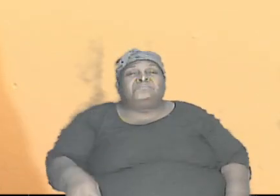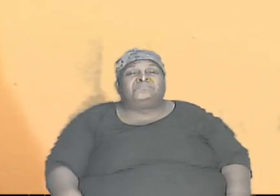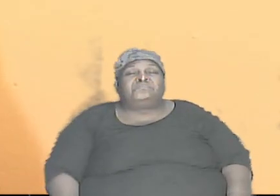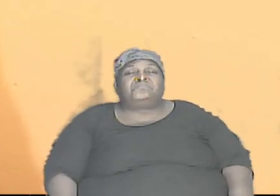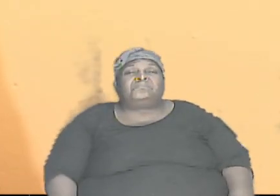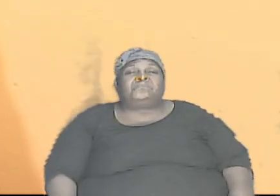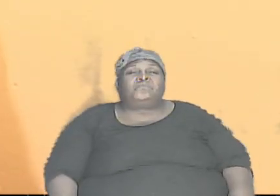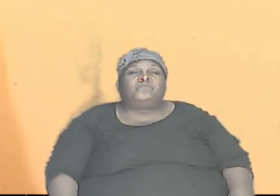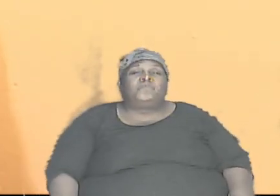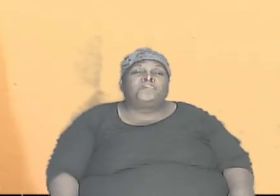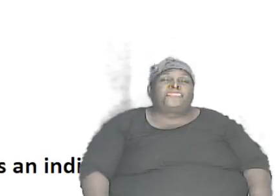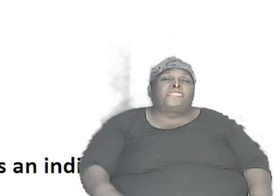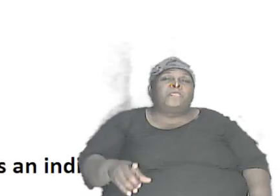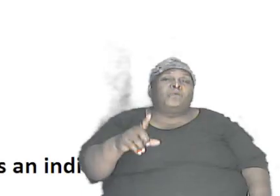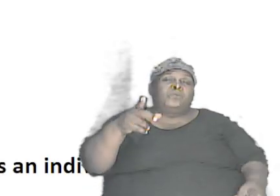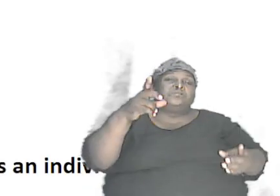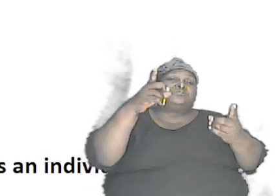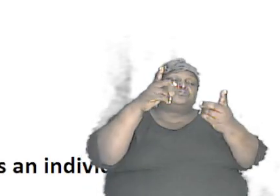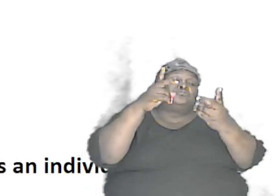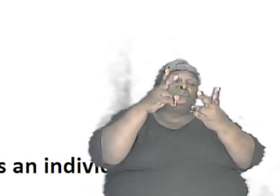you. So once they mate,